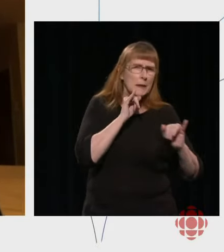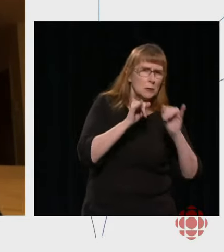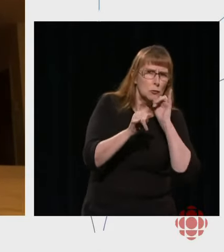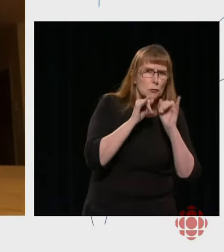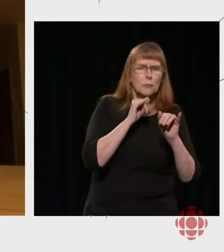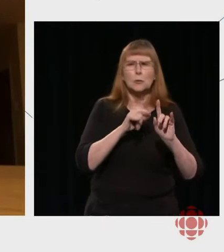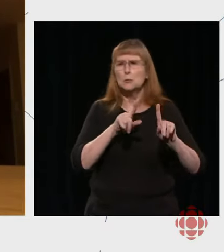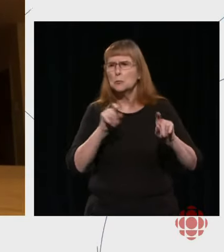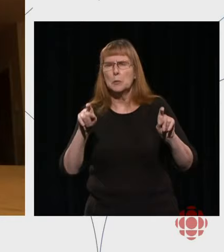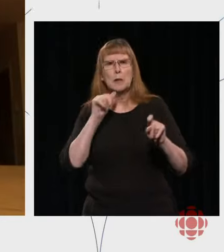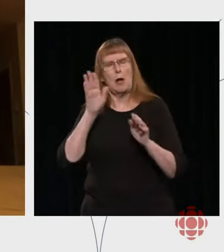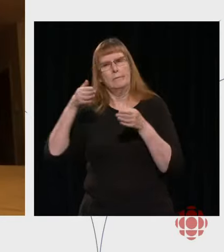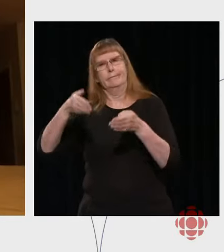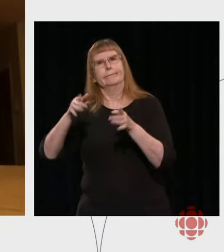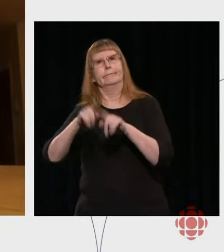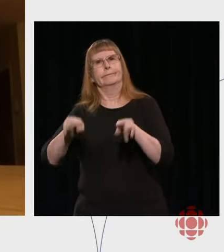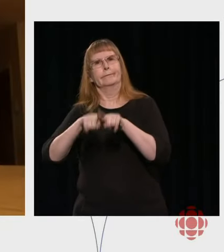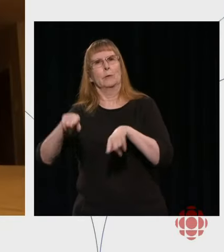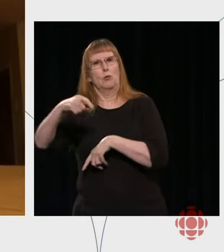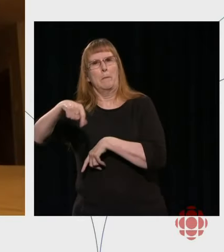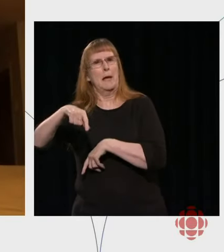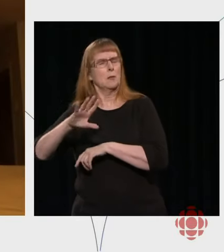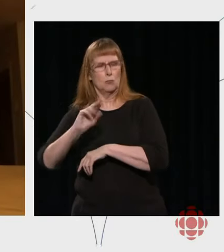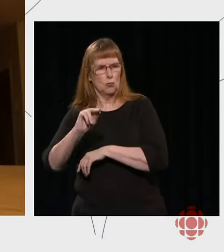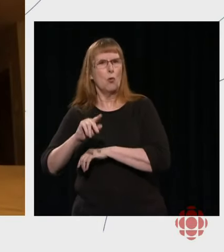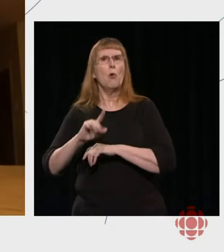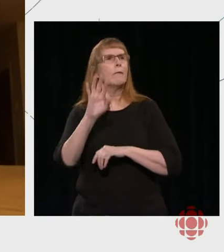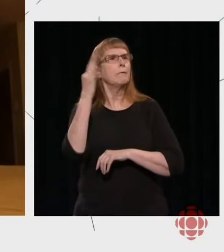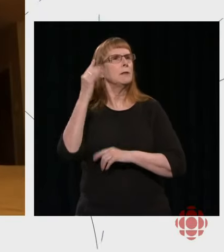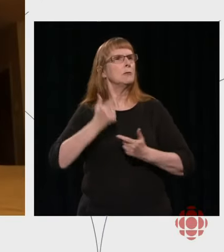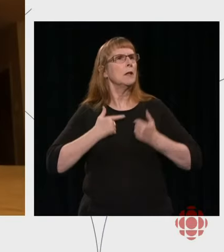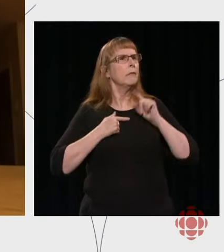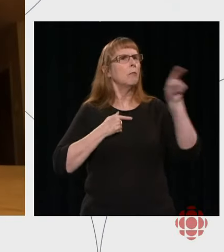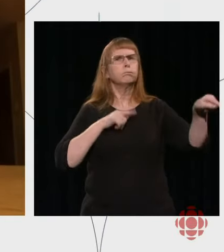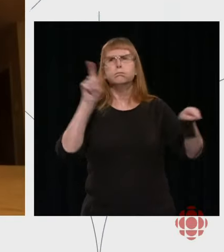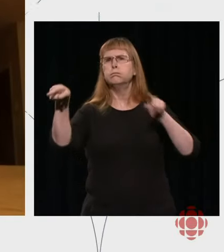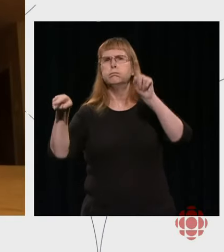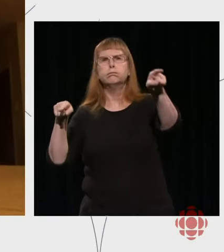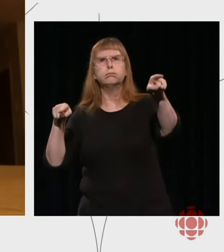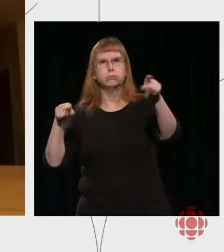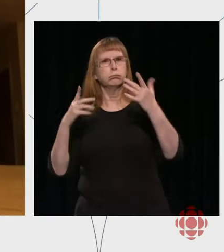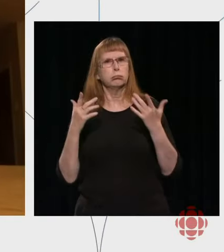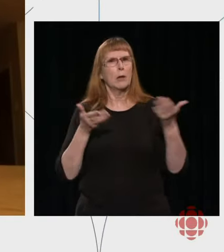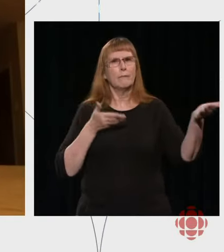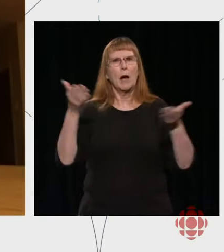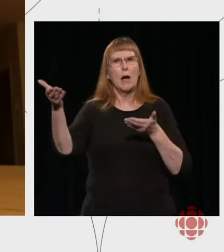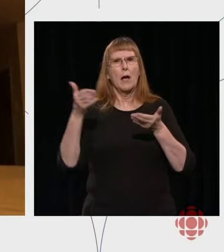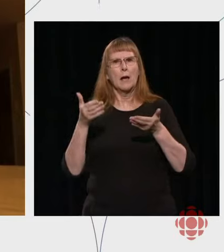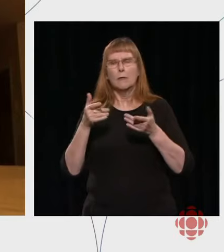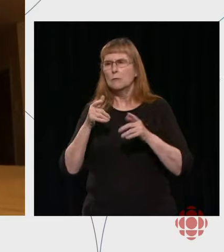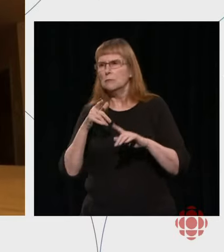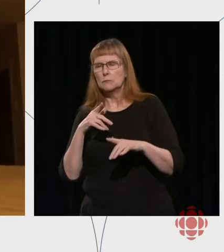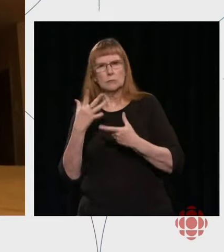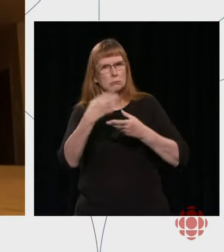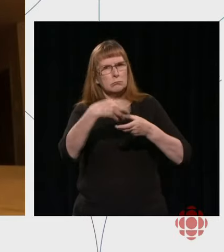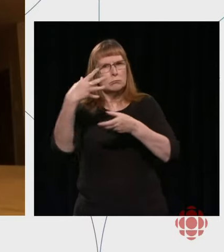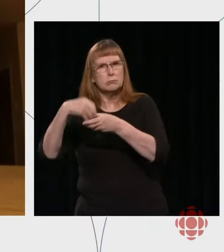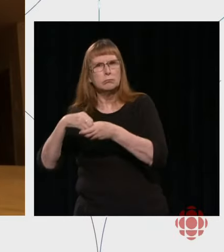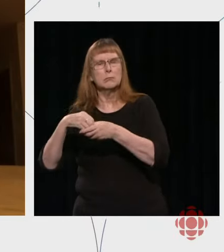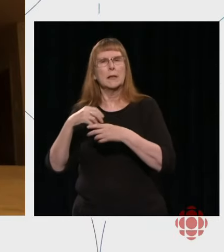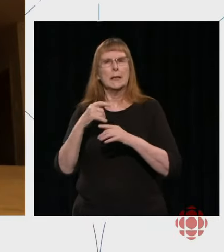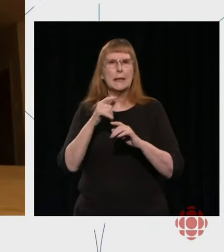that represent all of Canada, not just Quebec. And our role is a very important one for Francophones across the country.